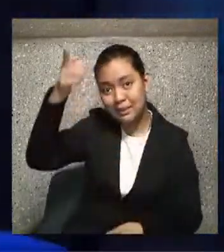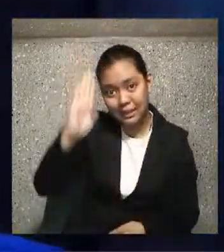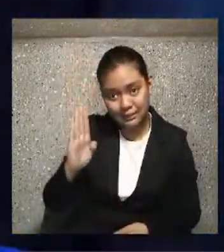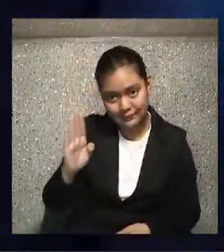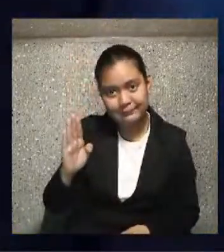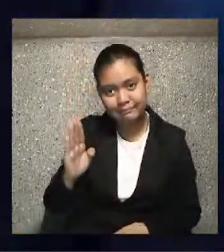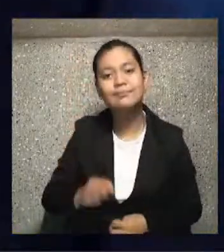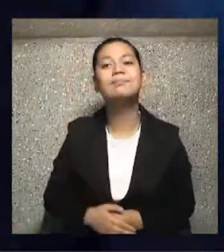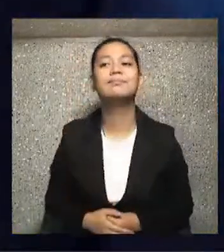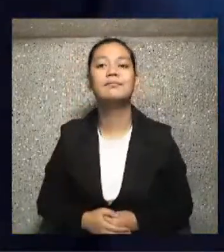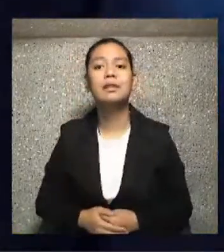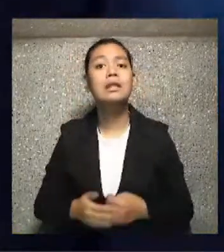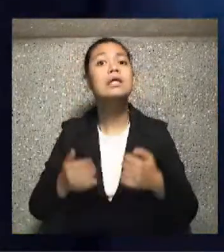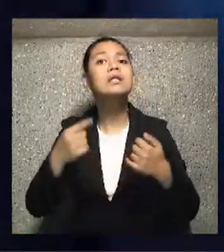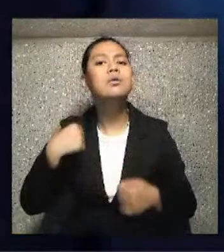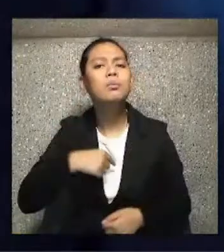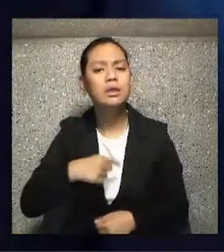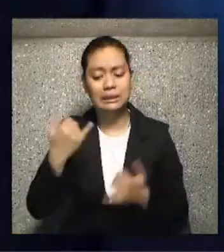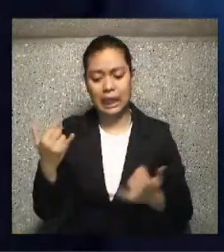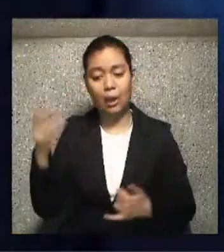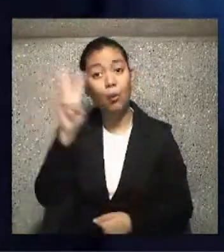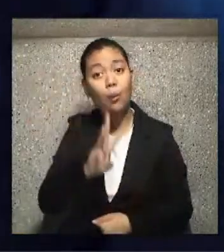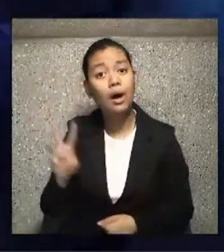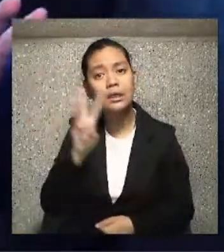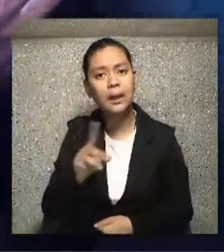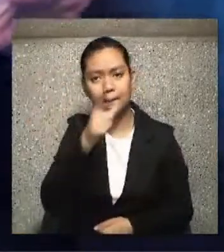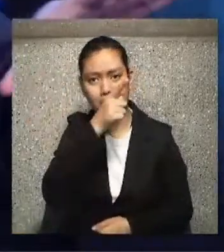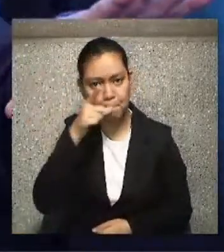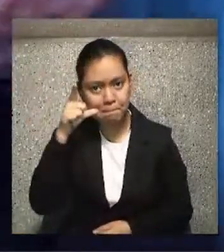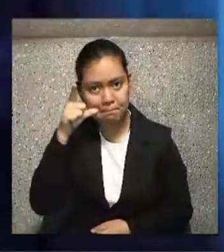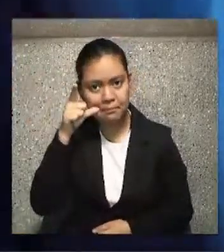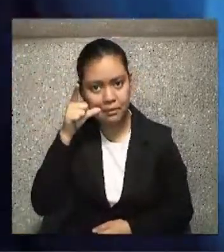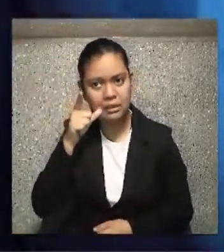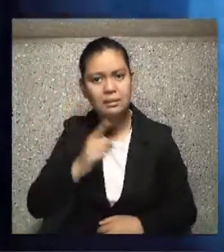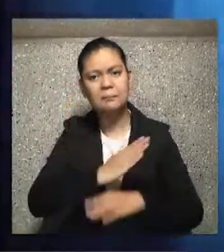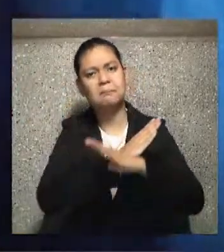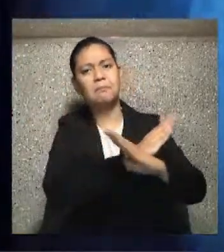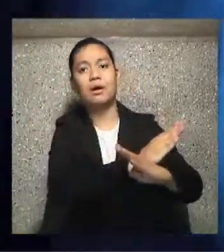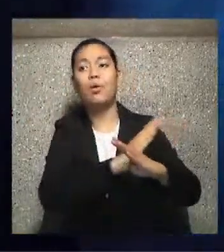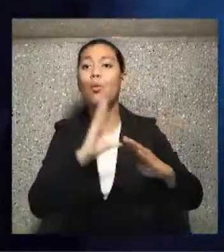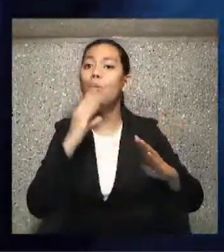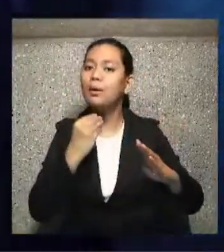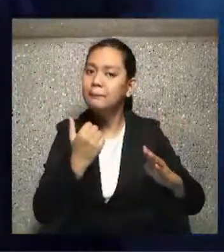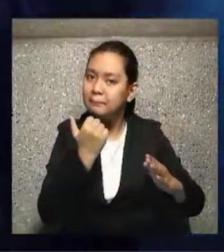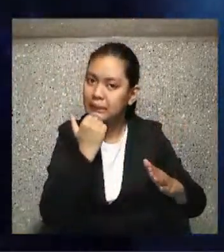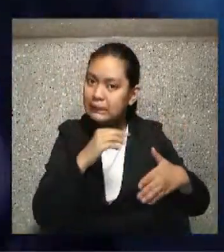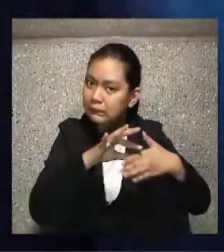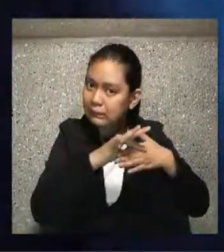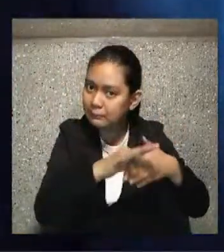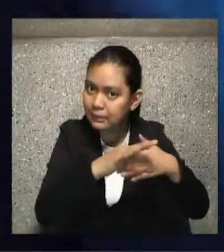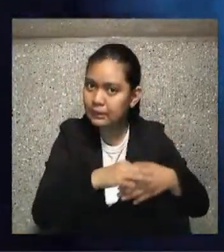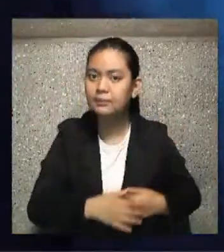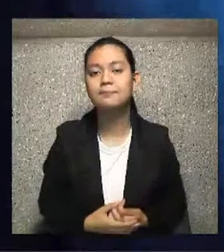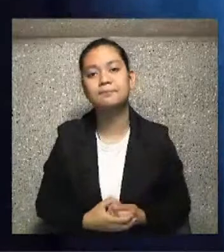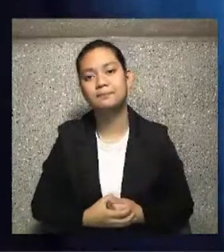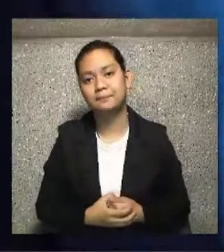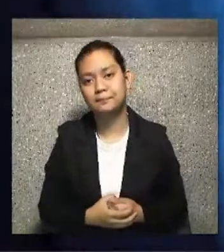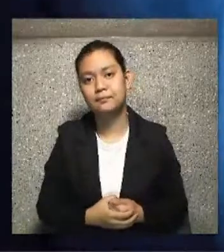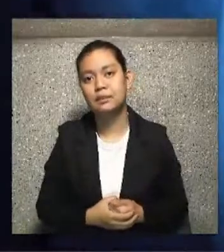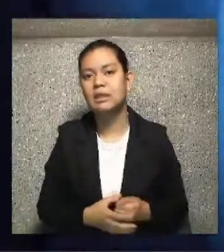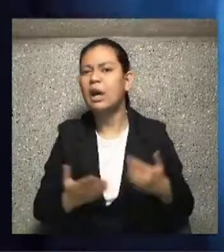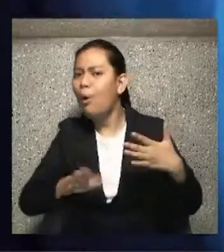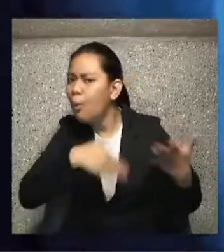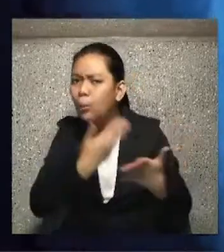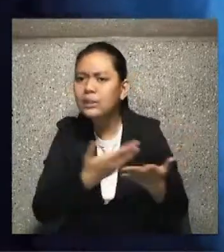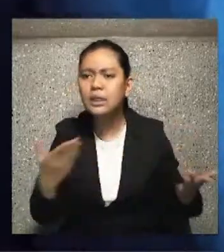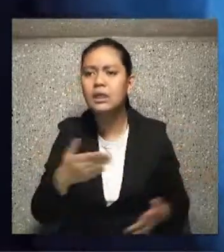On Wednesday, you fast and abstain from me. You know, you can read about what. But I'm going to start with all the Thursdays